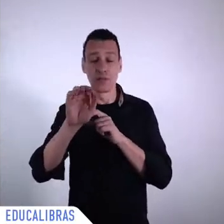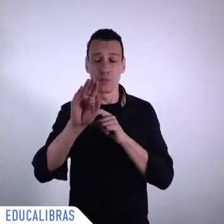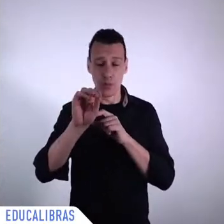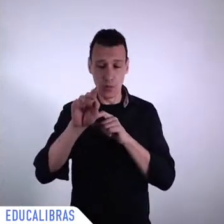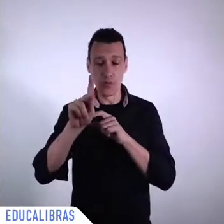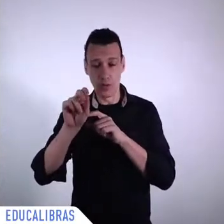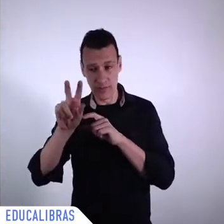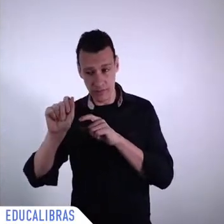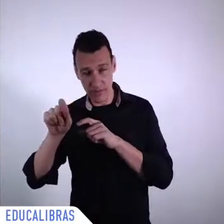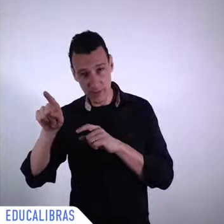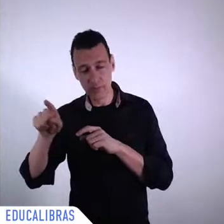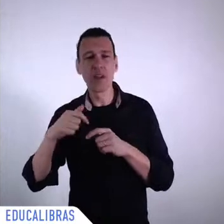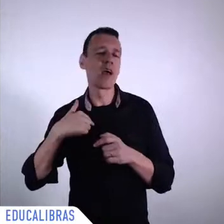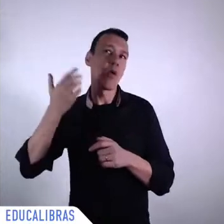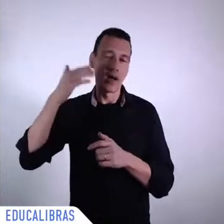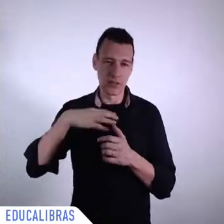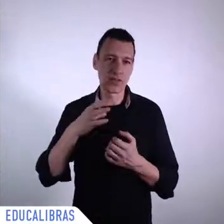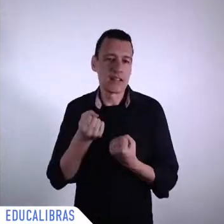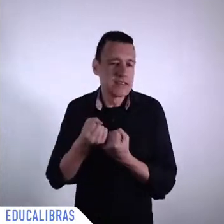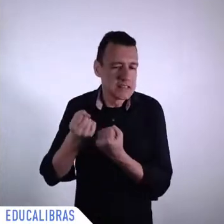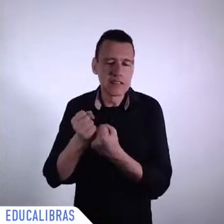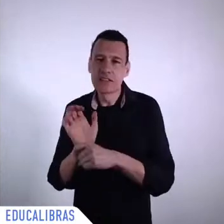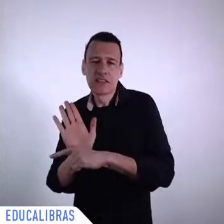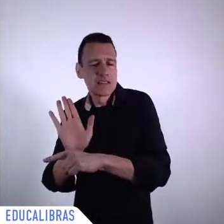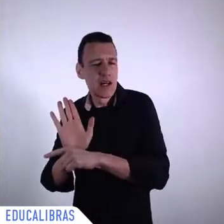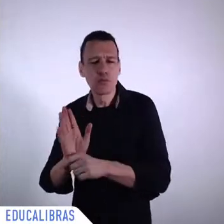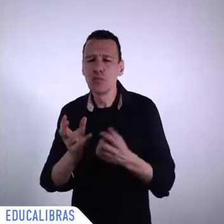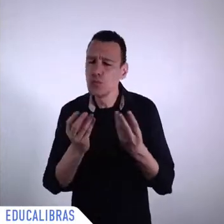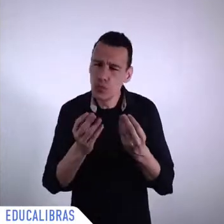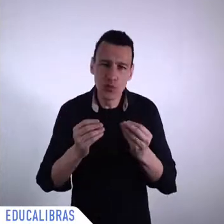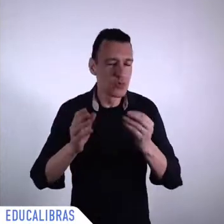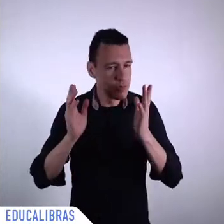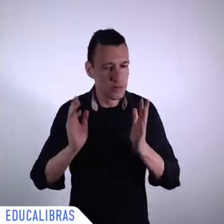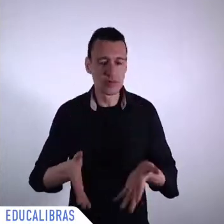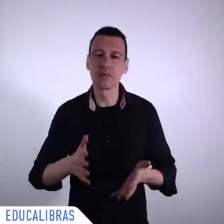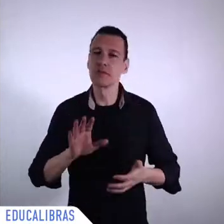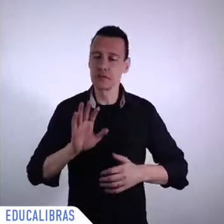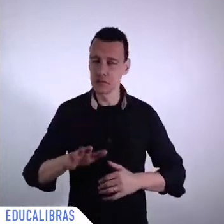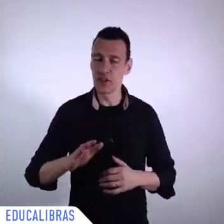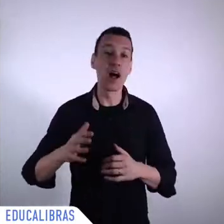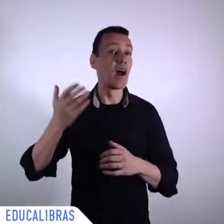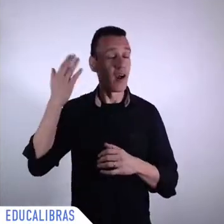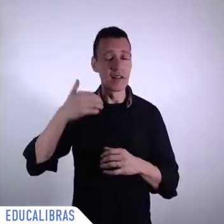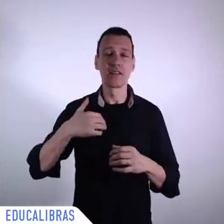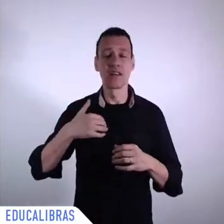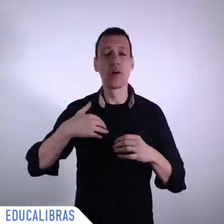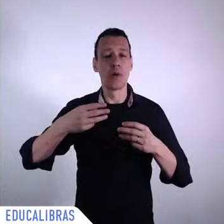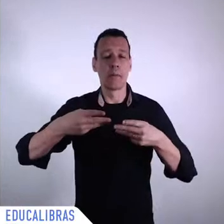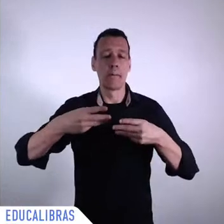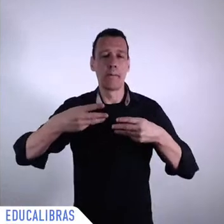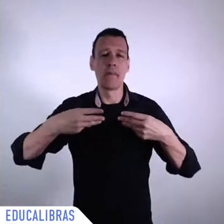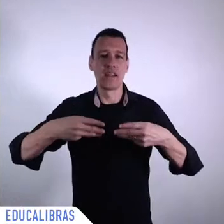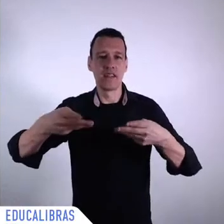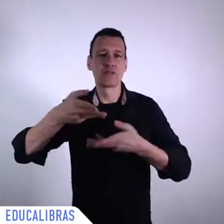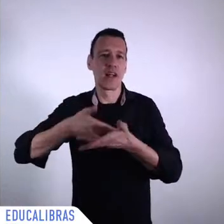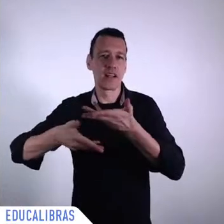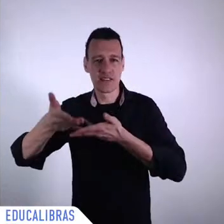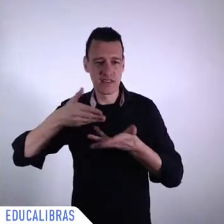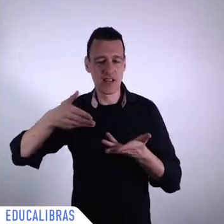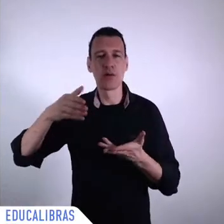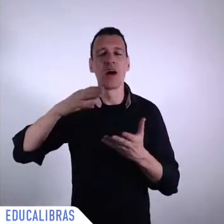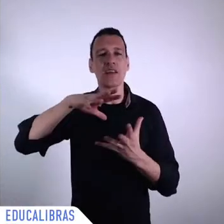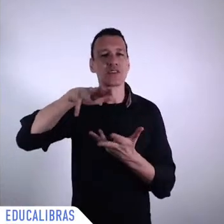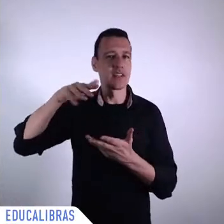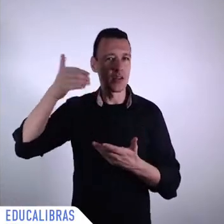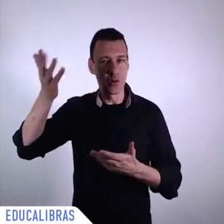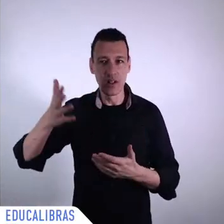minister. I just have, by chance, an image here. I don't know if it's possible to see. Because it's from Haiti. It's from